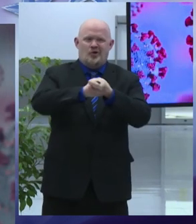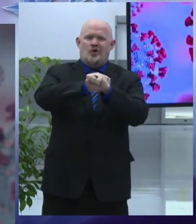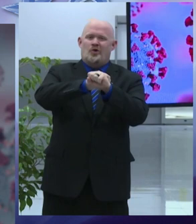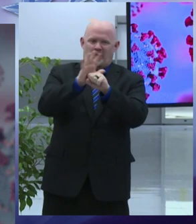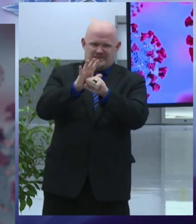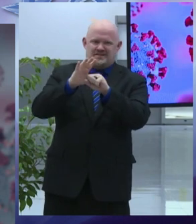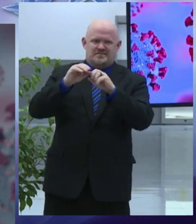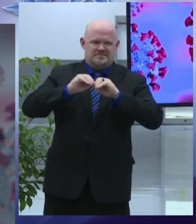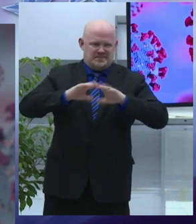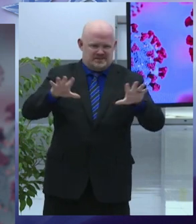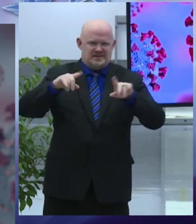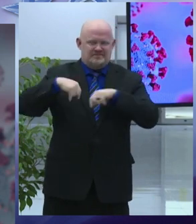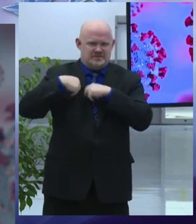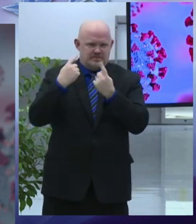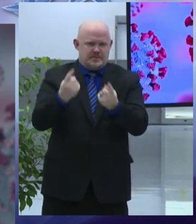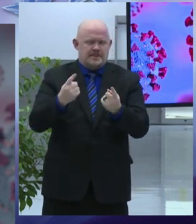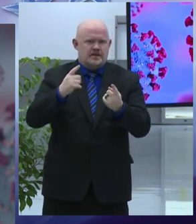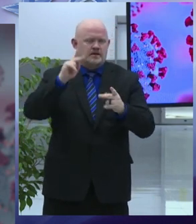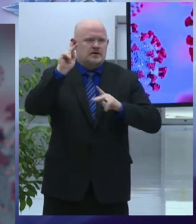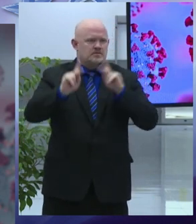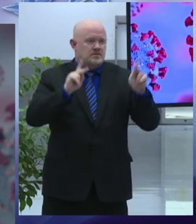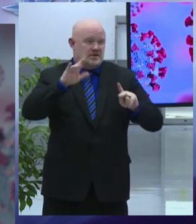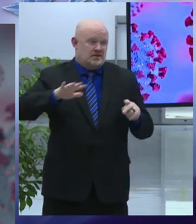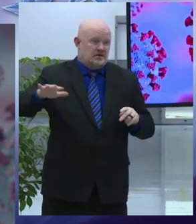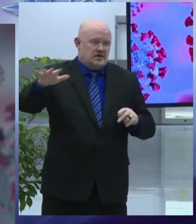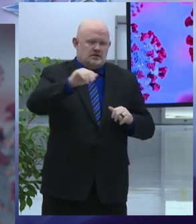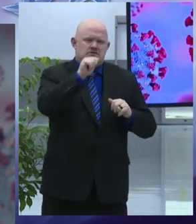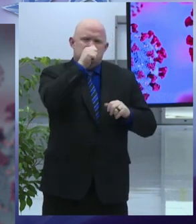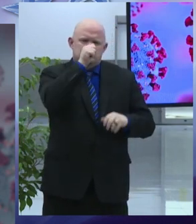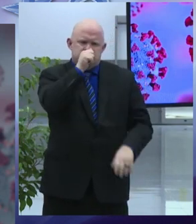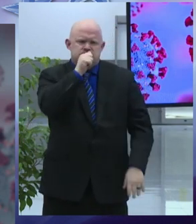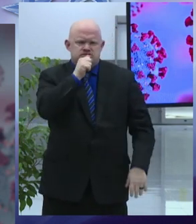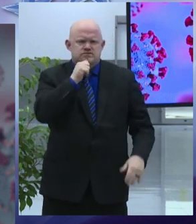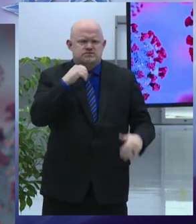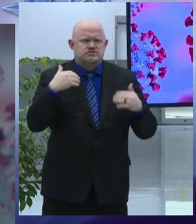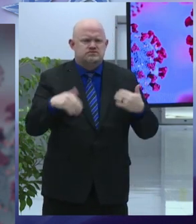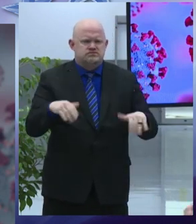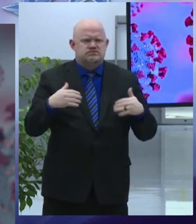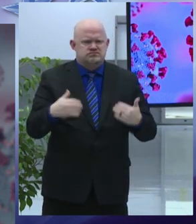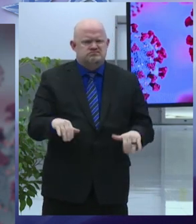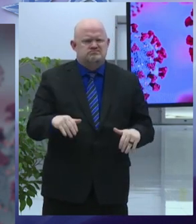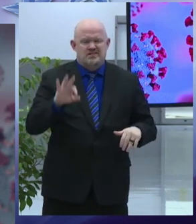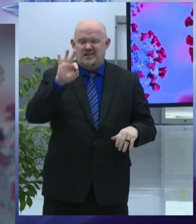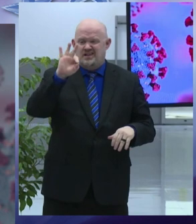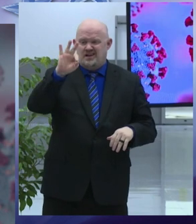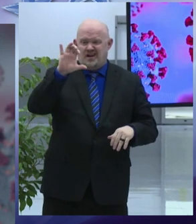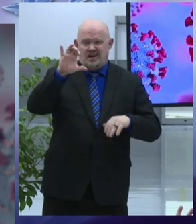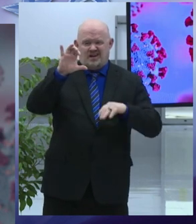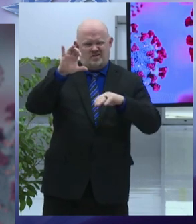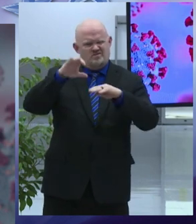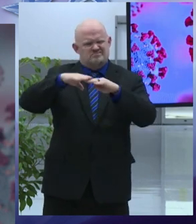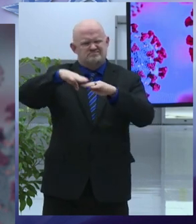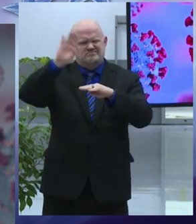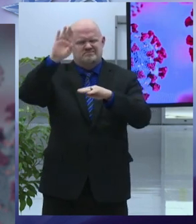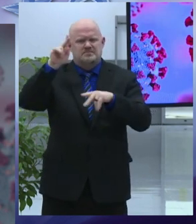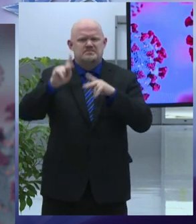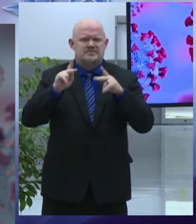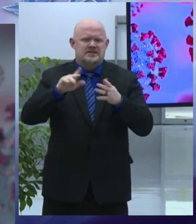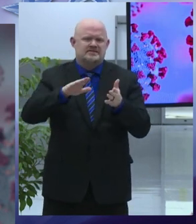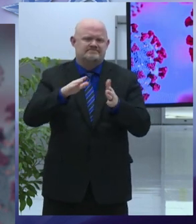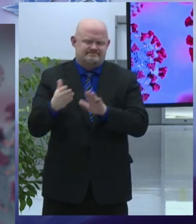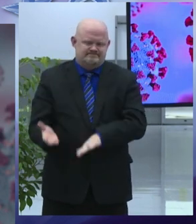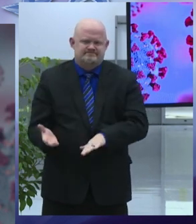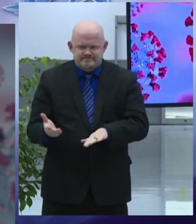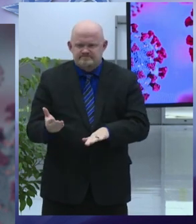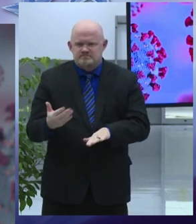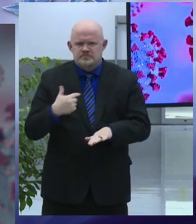greatly under the weight of the pandemic more than 900 onondaga county residents have died from covid19 thousands more